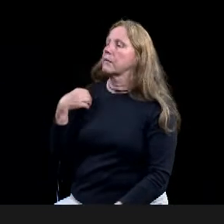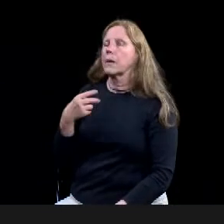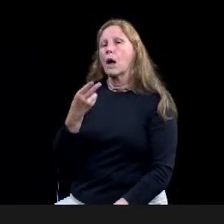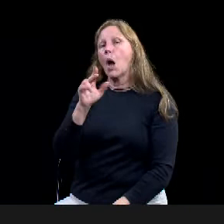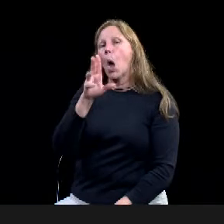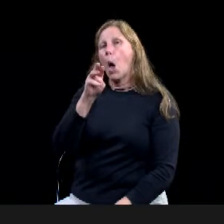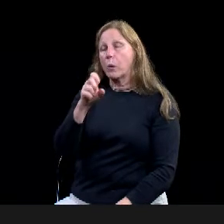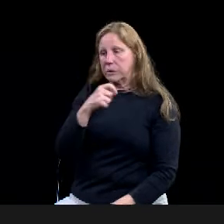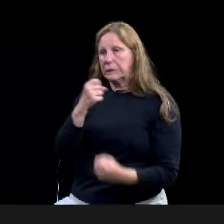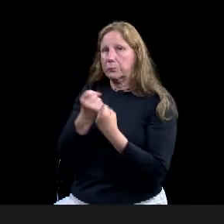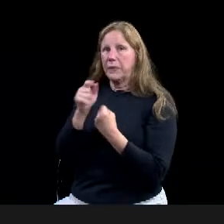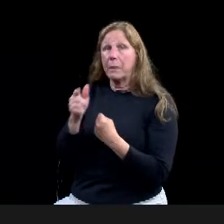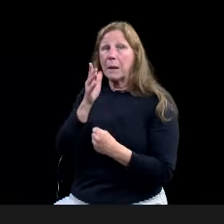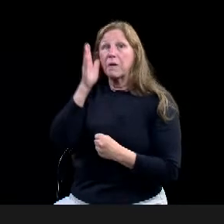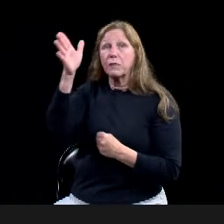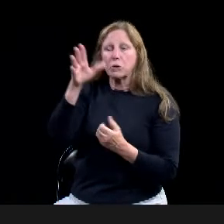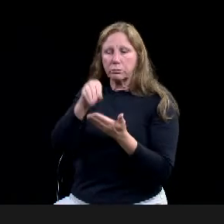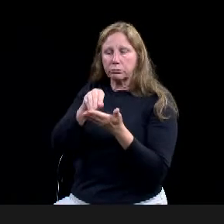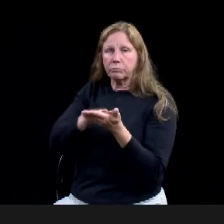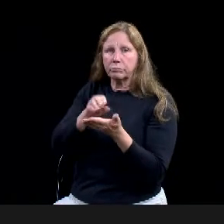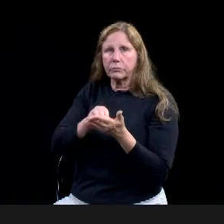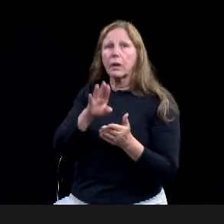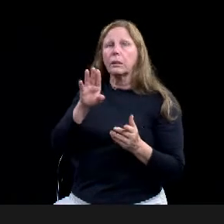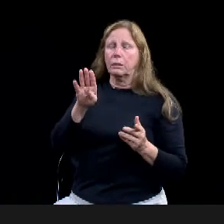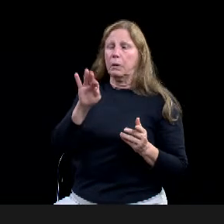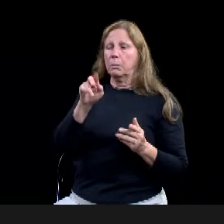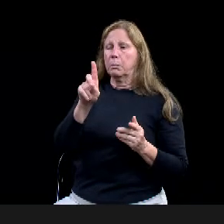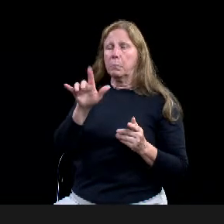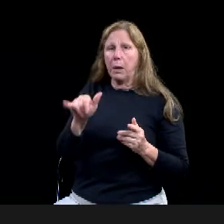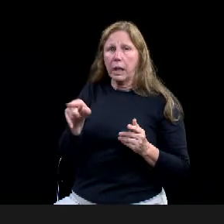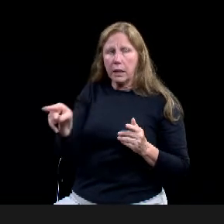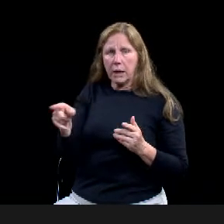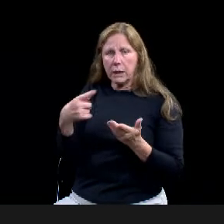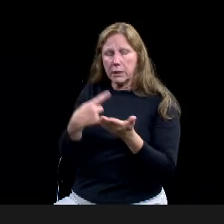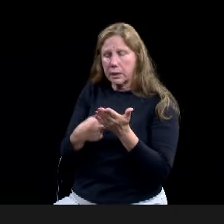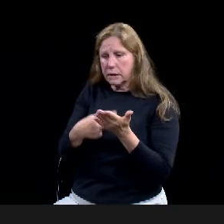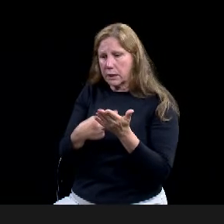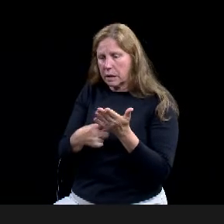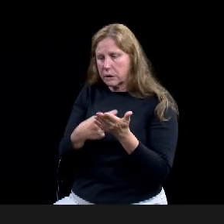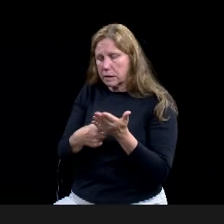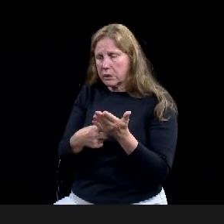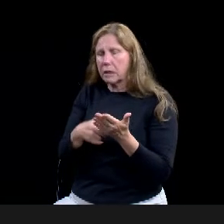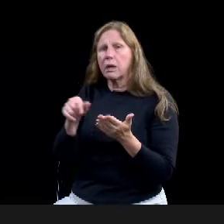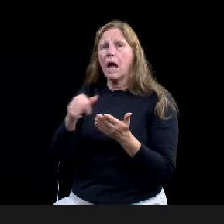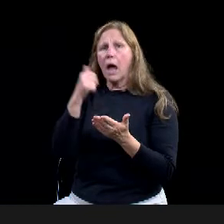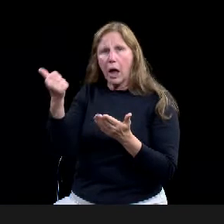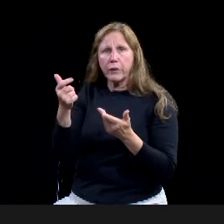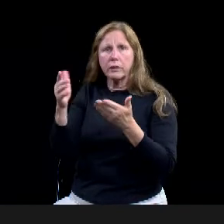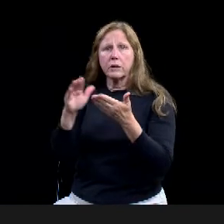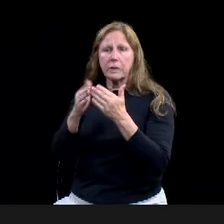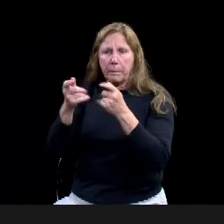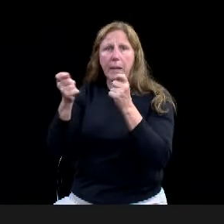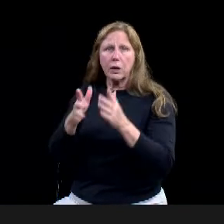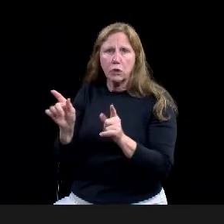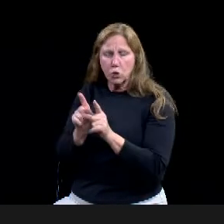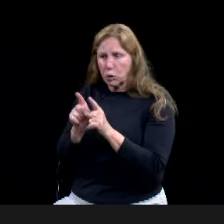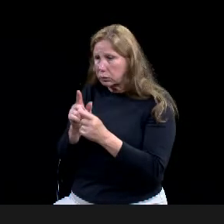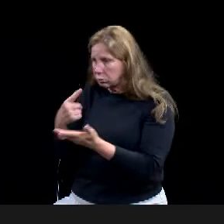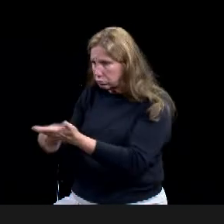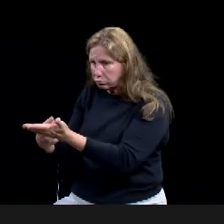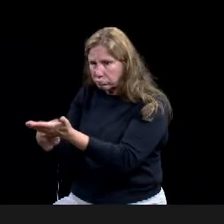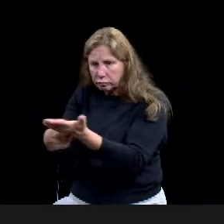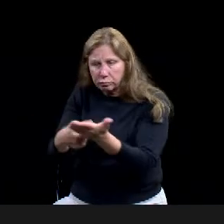managers have discussed, um, a variety of, um, housing opportunities, uh,